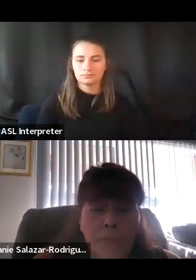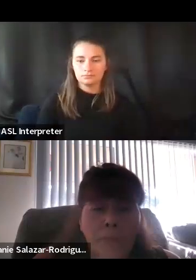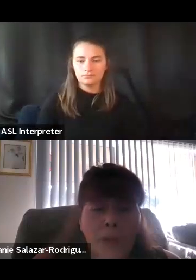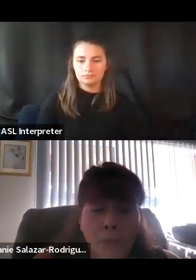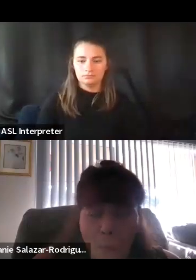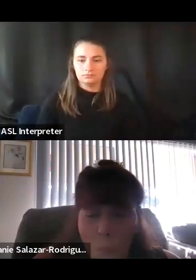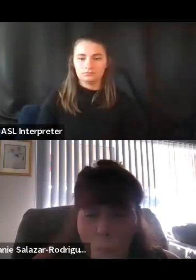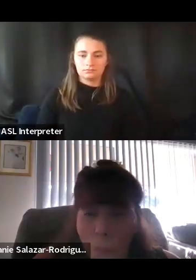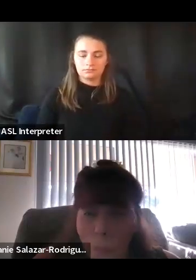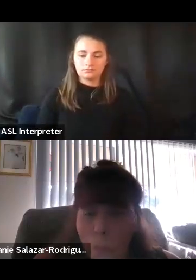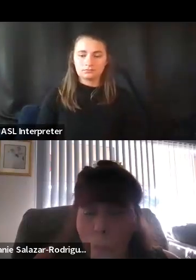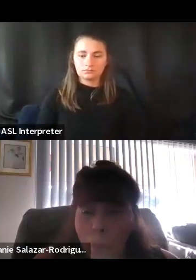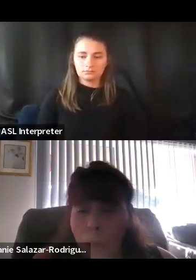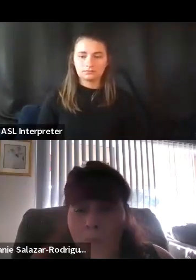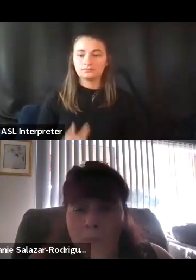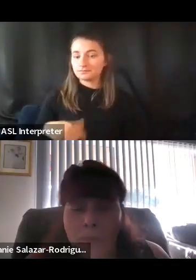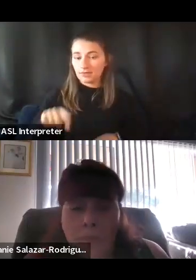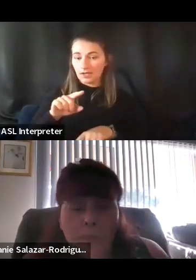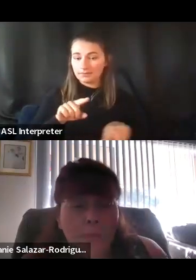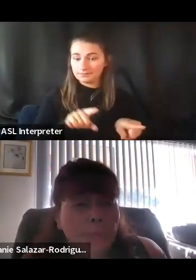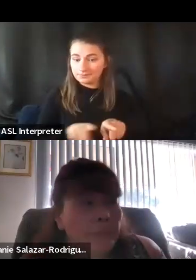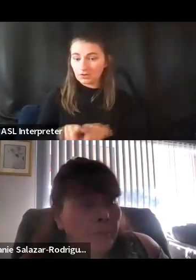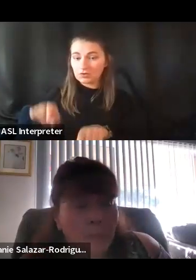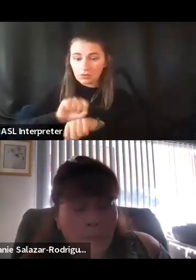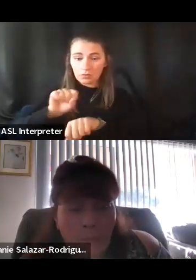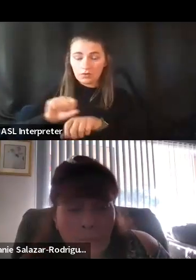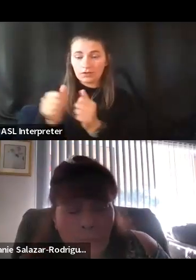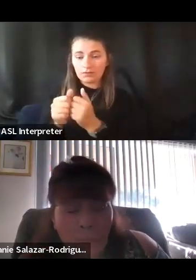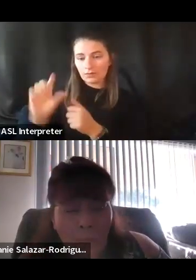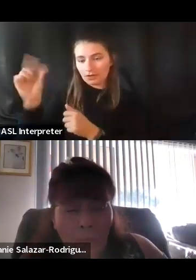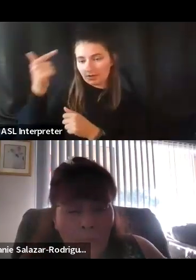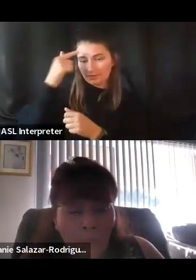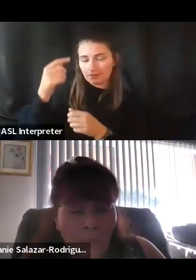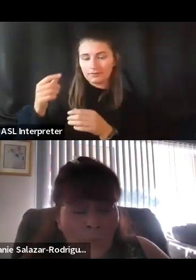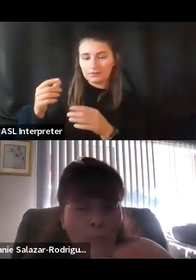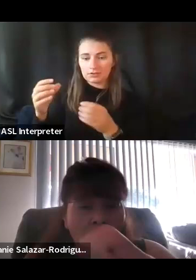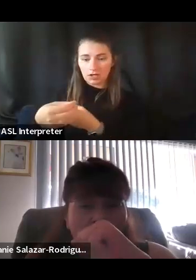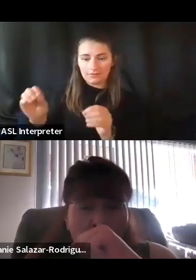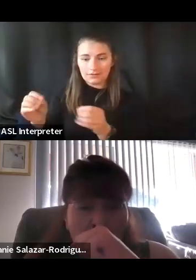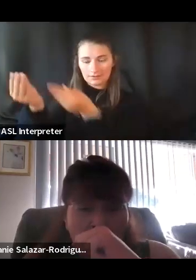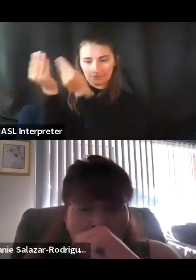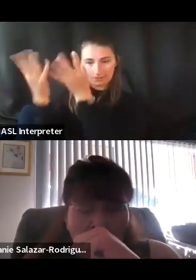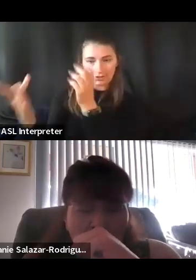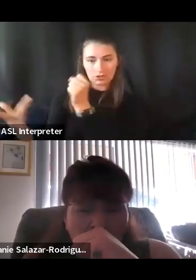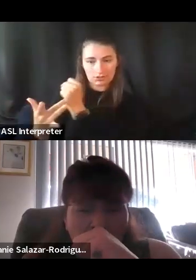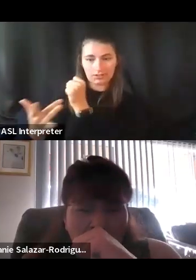working with the Governor's Office of Information Technology.